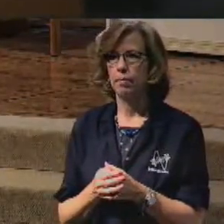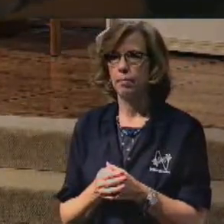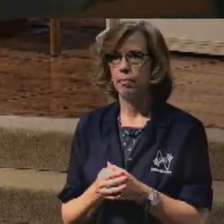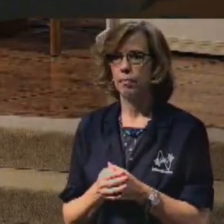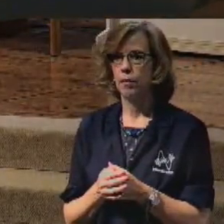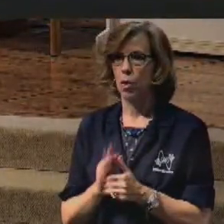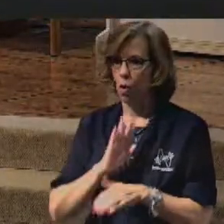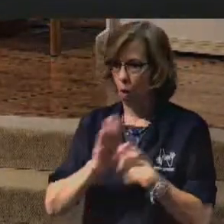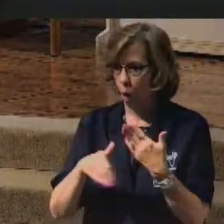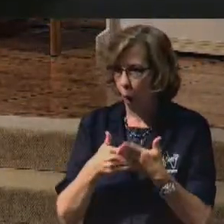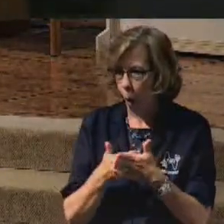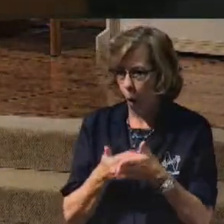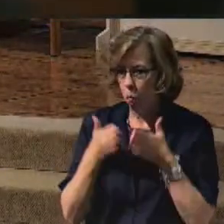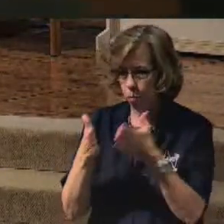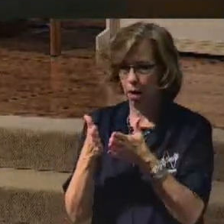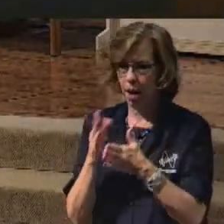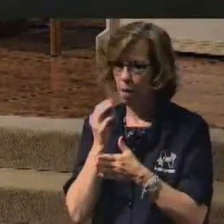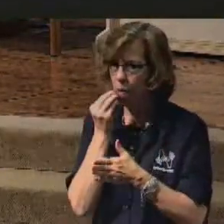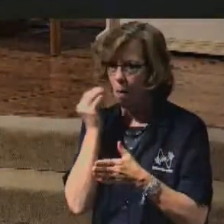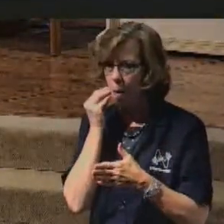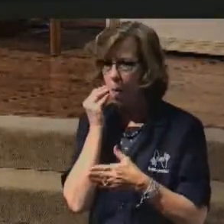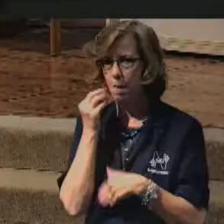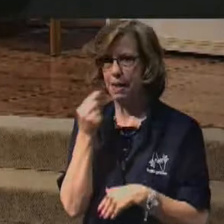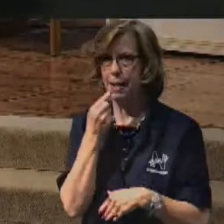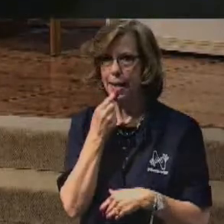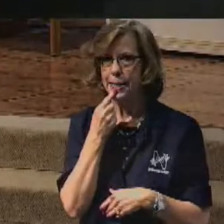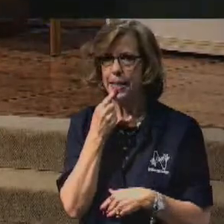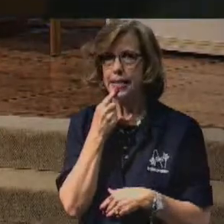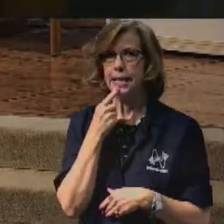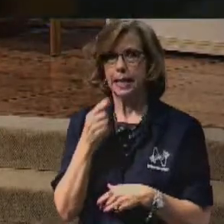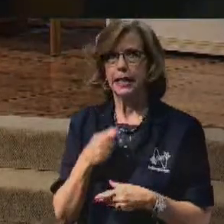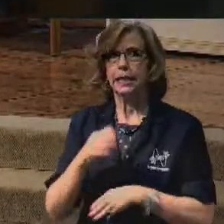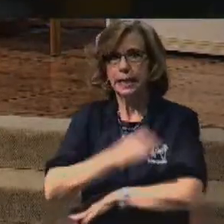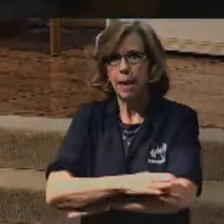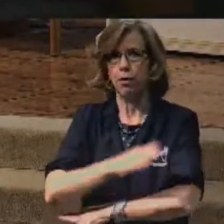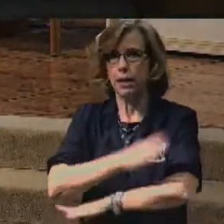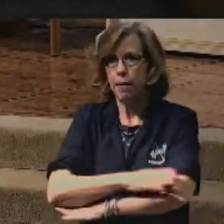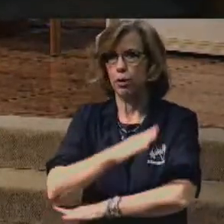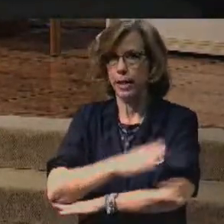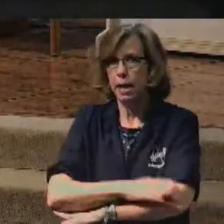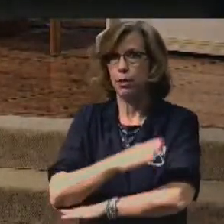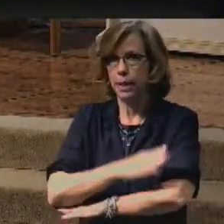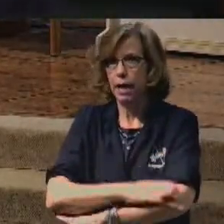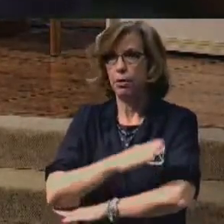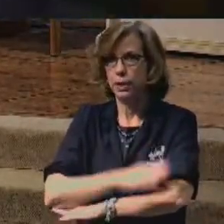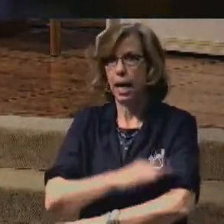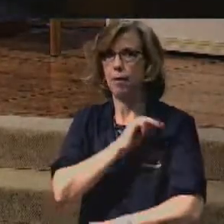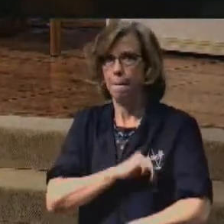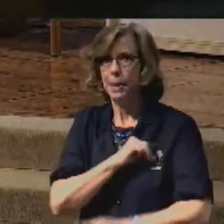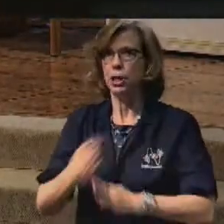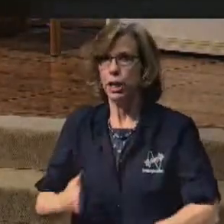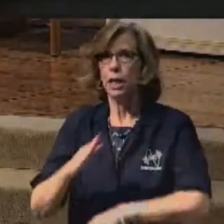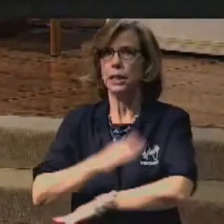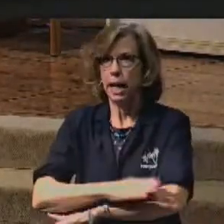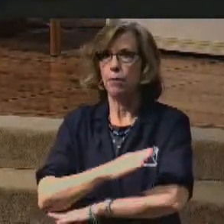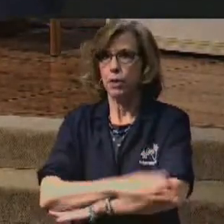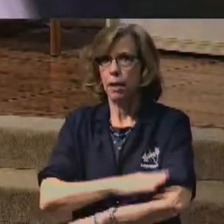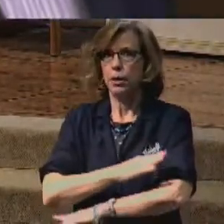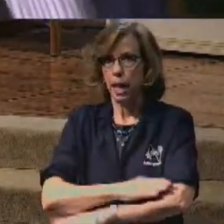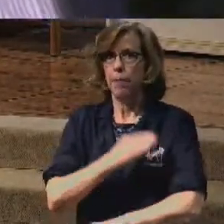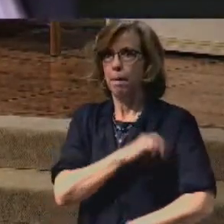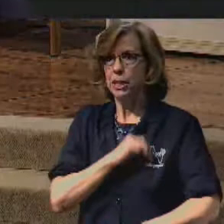home, Brother Tony, I said, Applegates, table, table, Applegates, table, Applegates. Table, Applegates. ever done that?